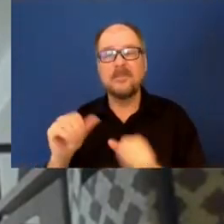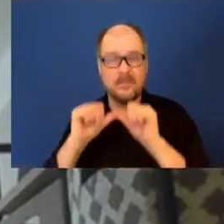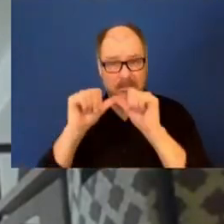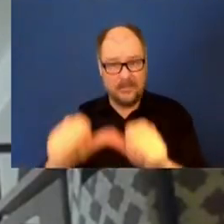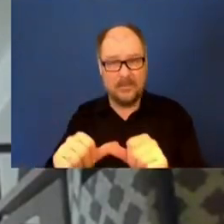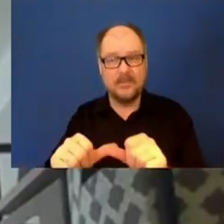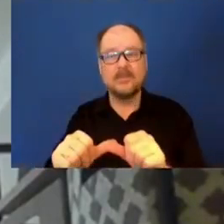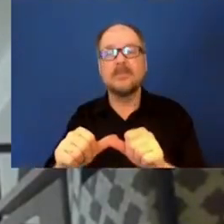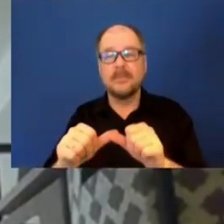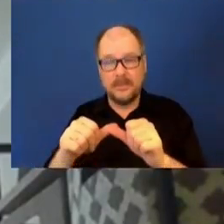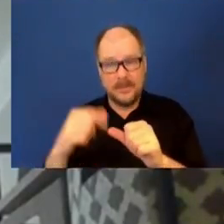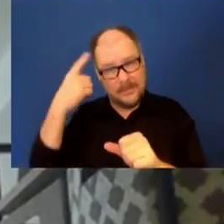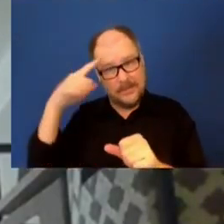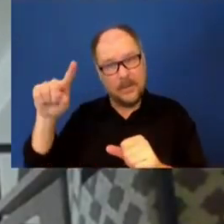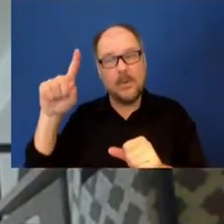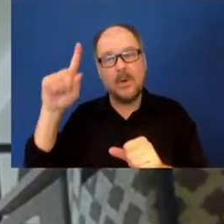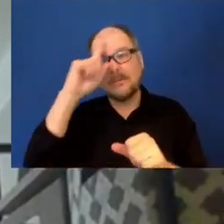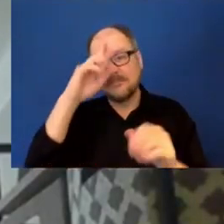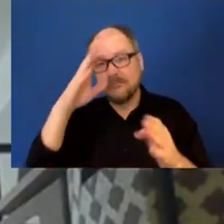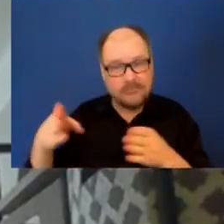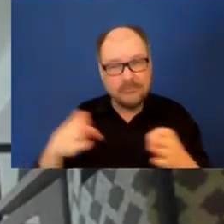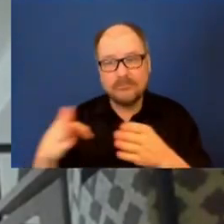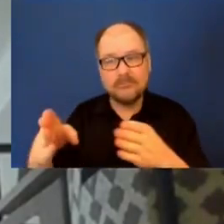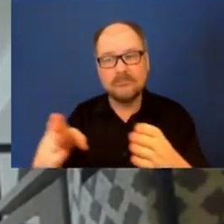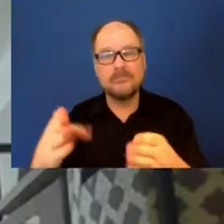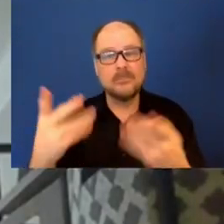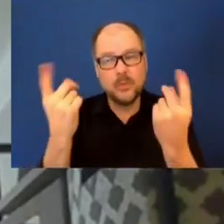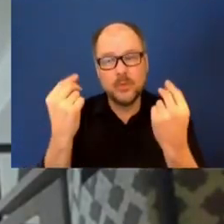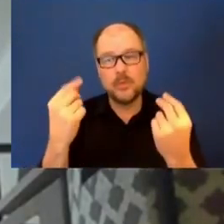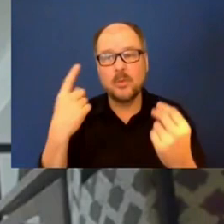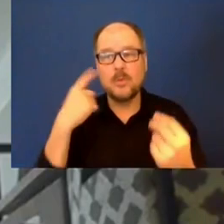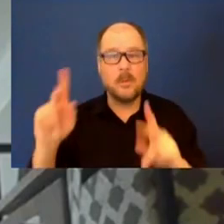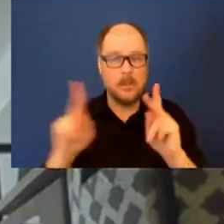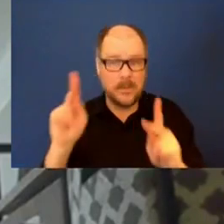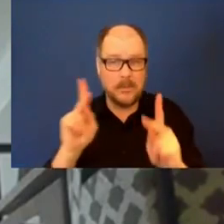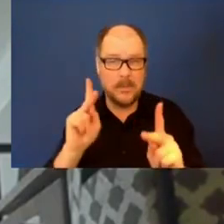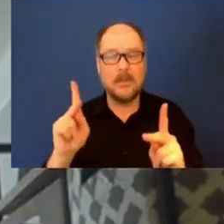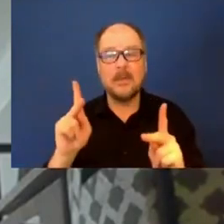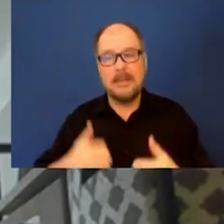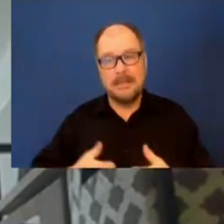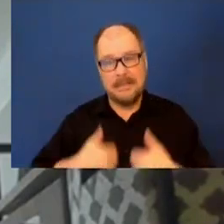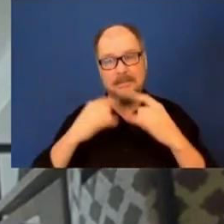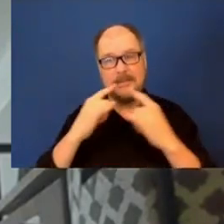to strategize on what to do with any belongings that they wanted to keep.